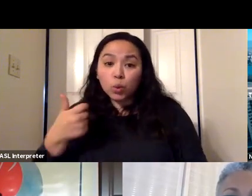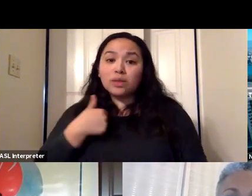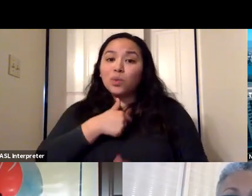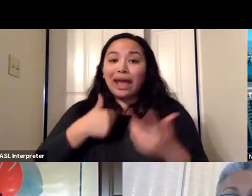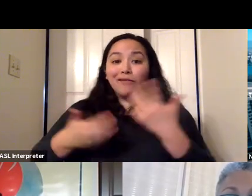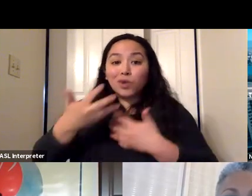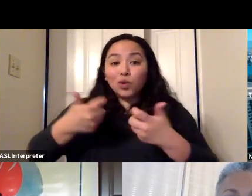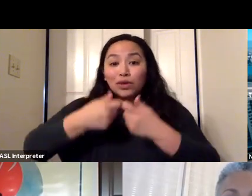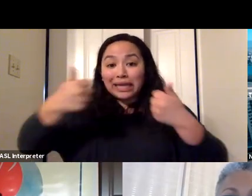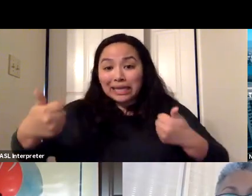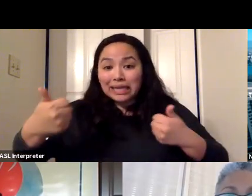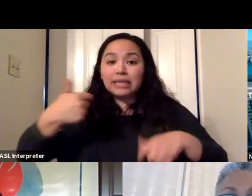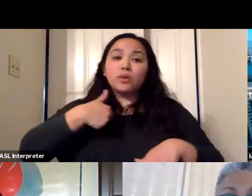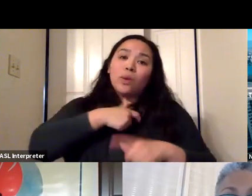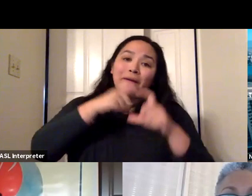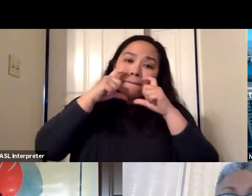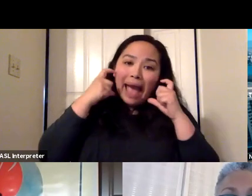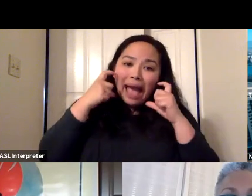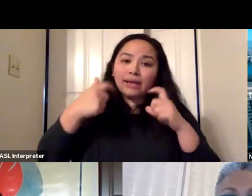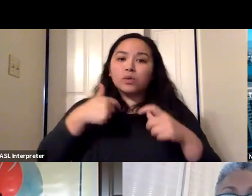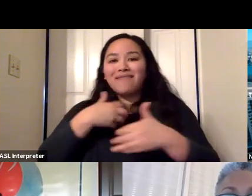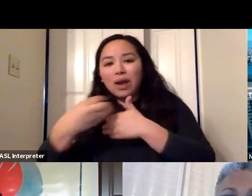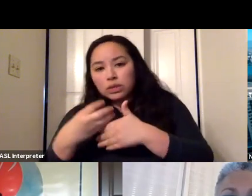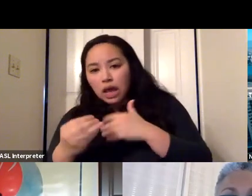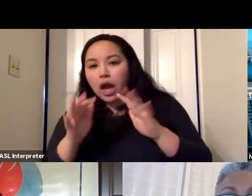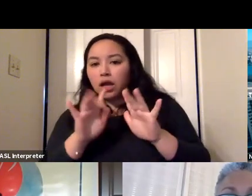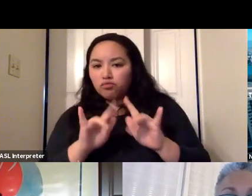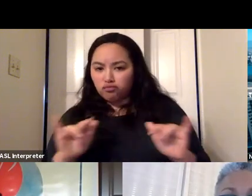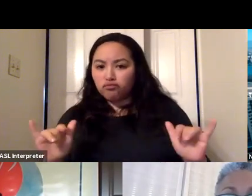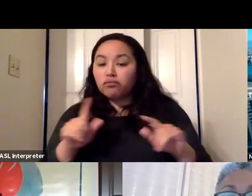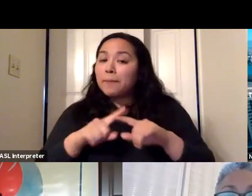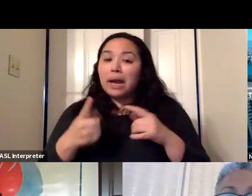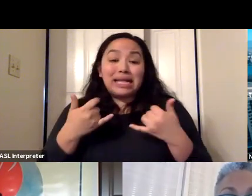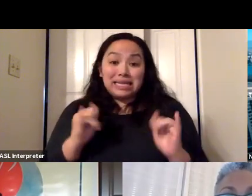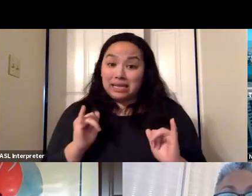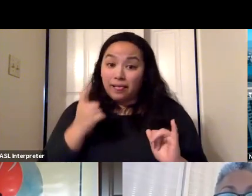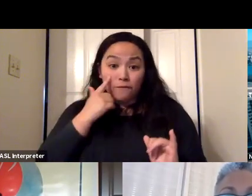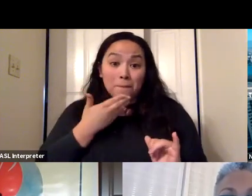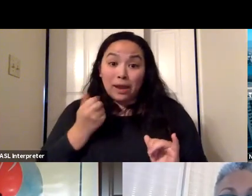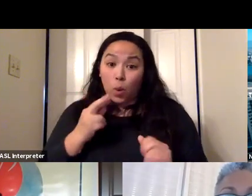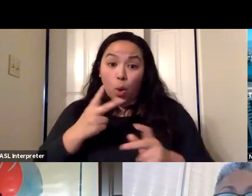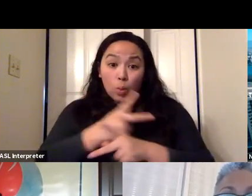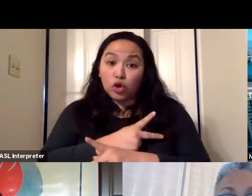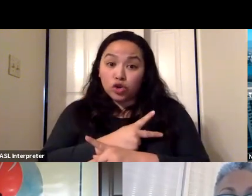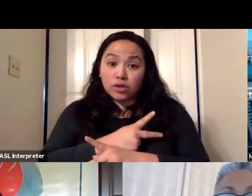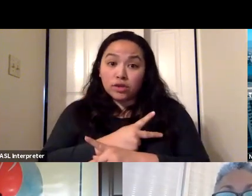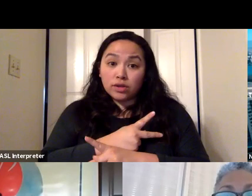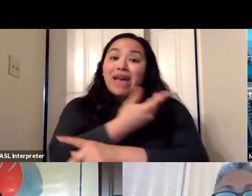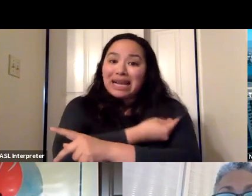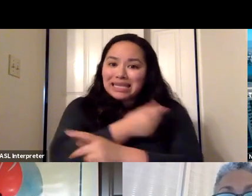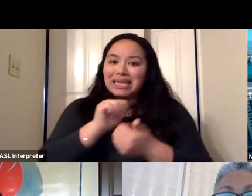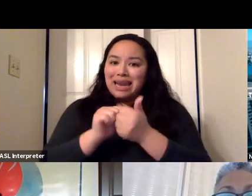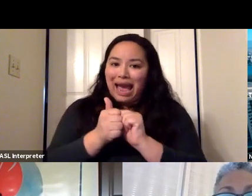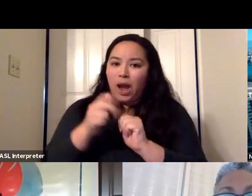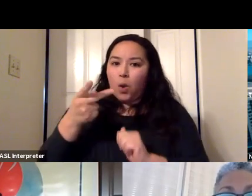And we need to do all of those things. But, you know, for whatever, better or worse, right, the vaccine is the way out of the pandemic. And